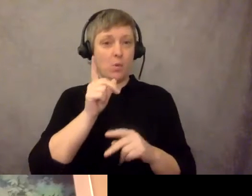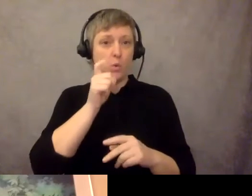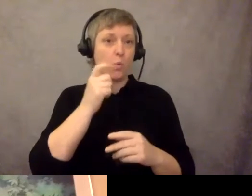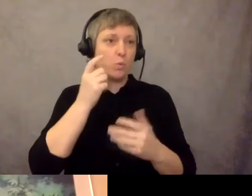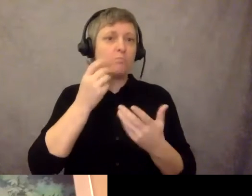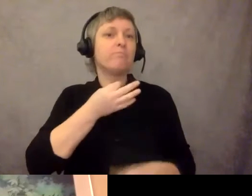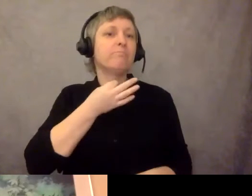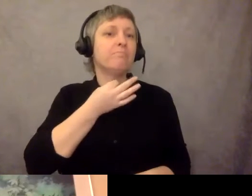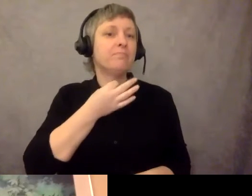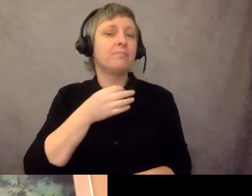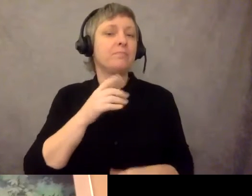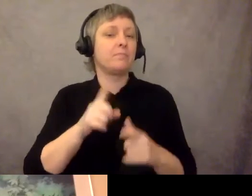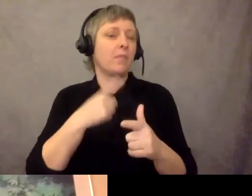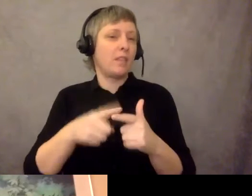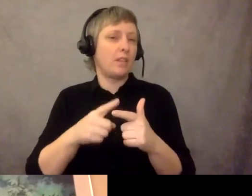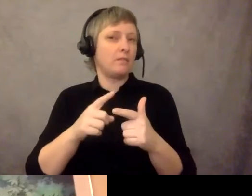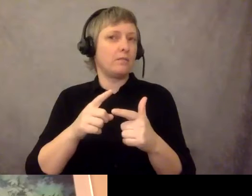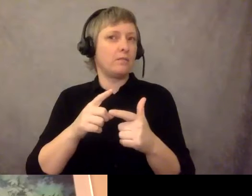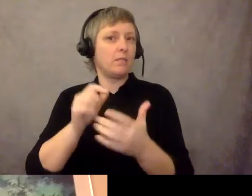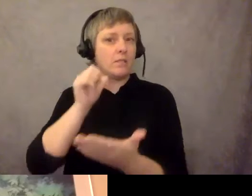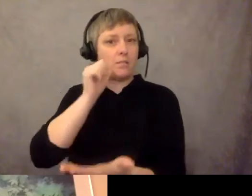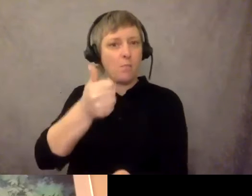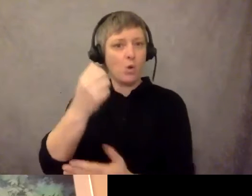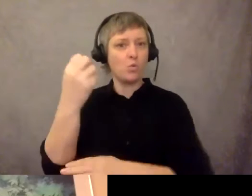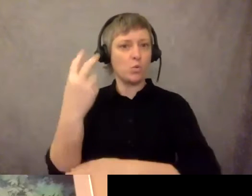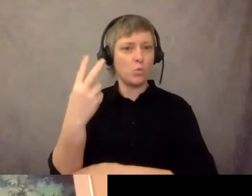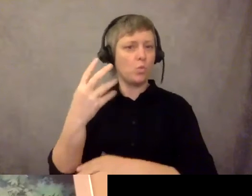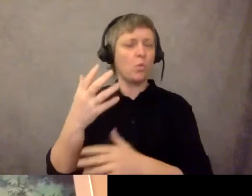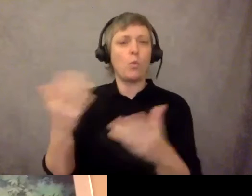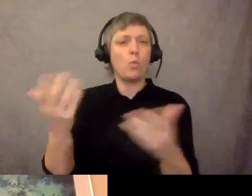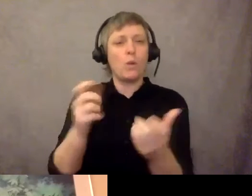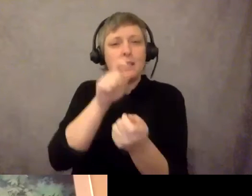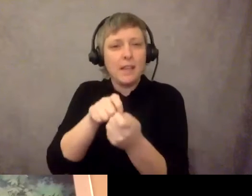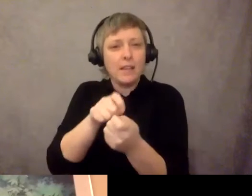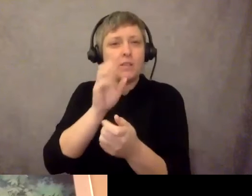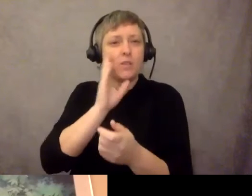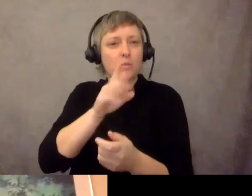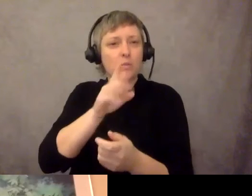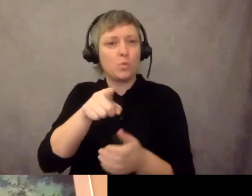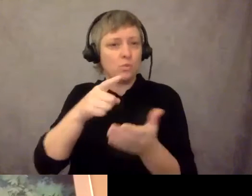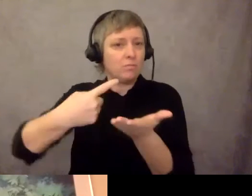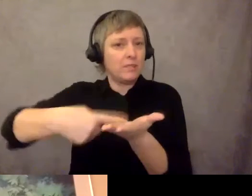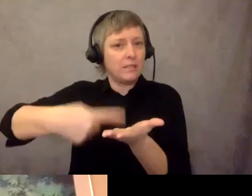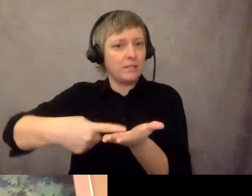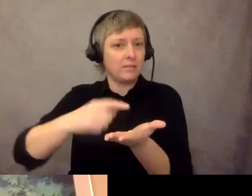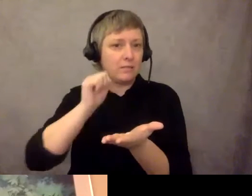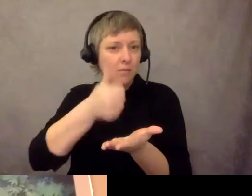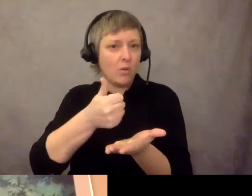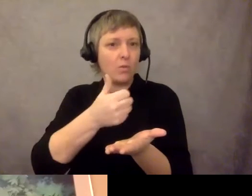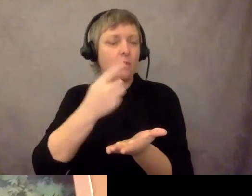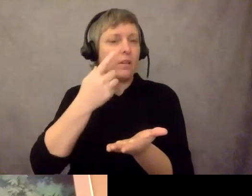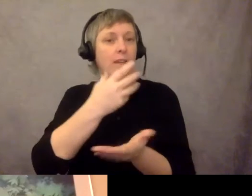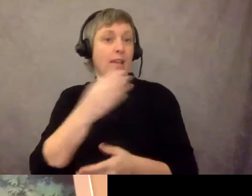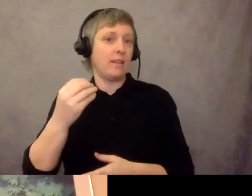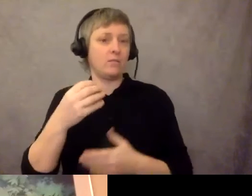What can people expect to be discussed exactly for tomorrow for that presser and for the future of what